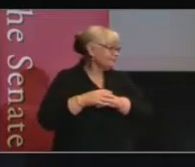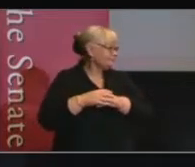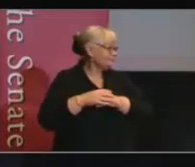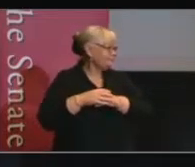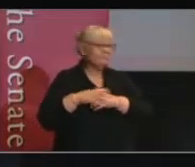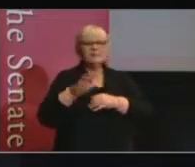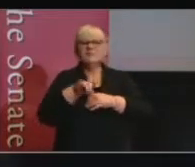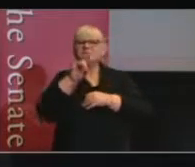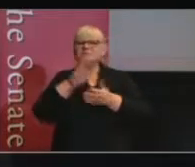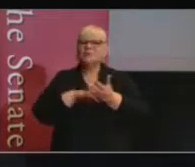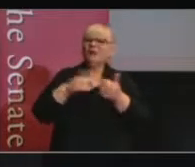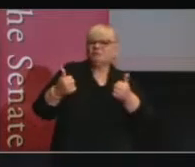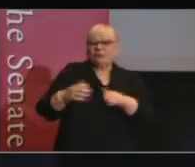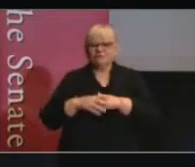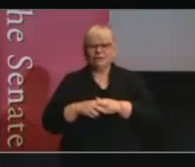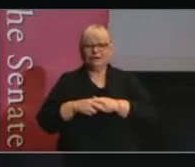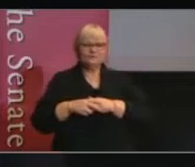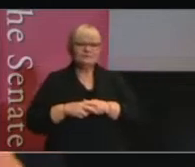one. I've got about another 10 minutes. Okay, great.